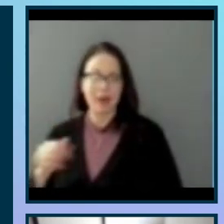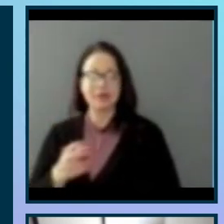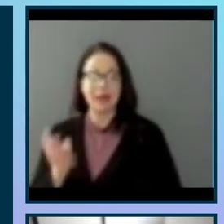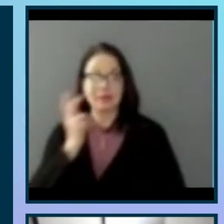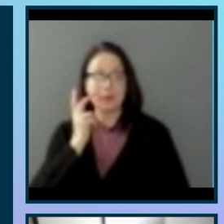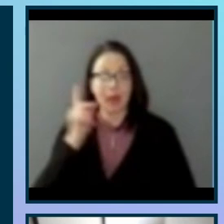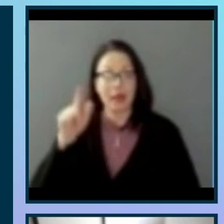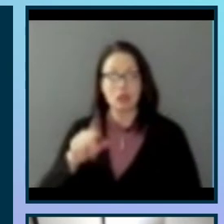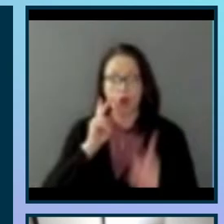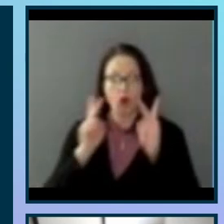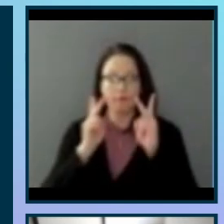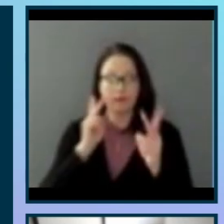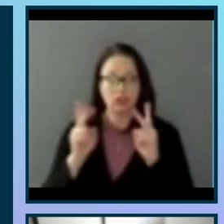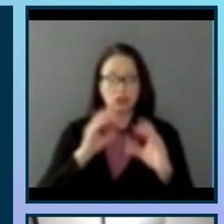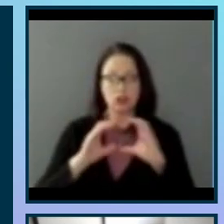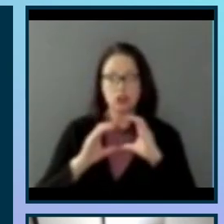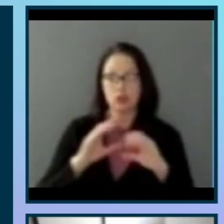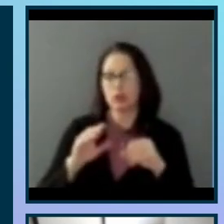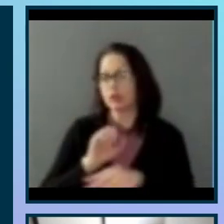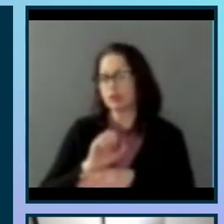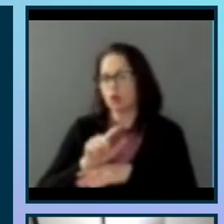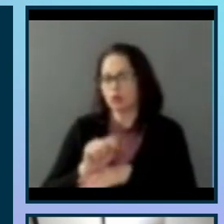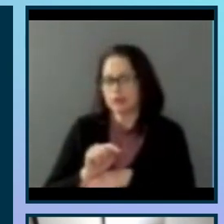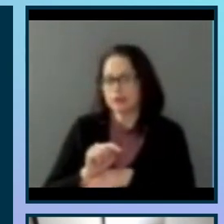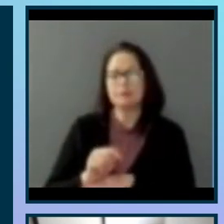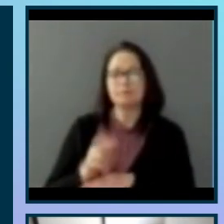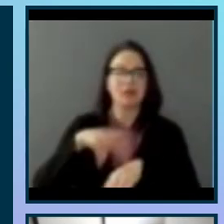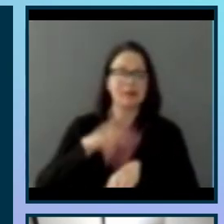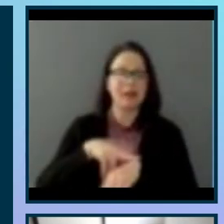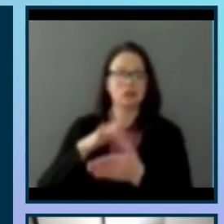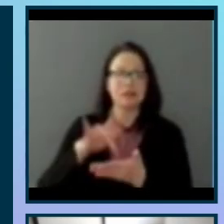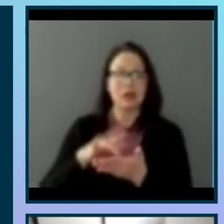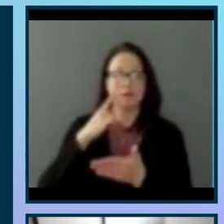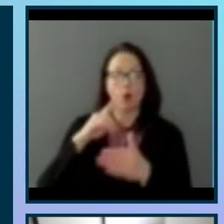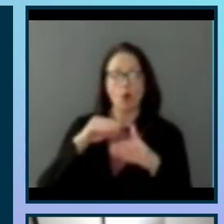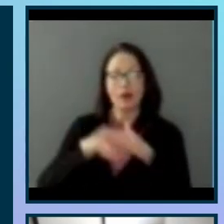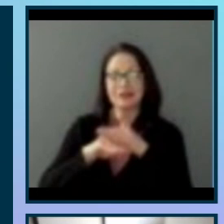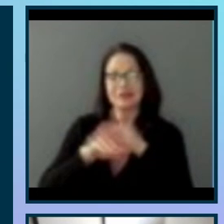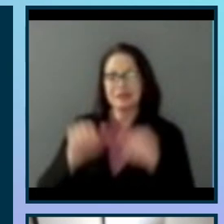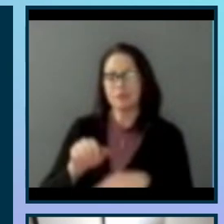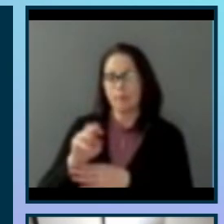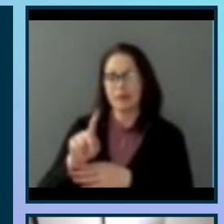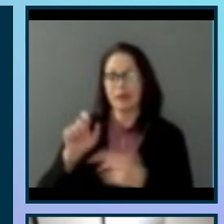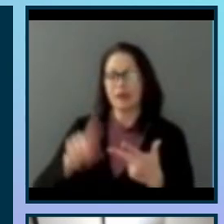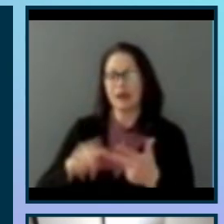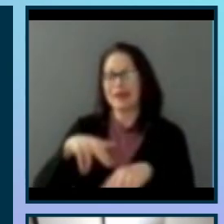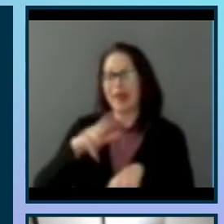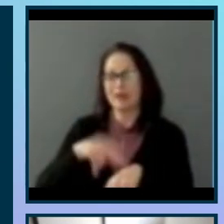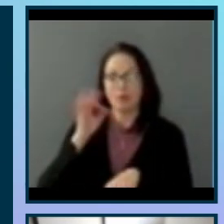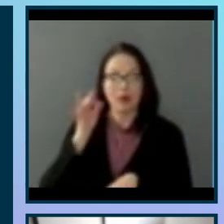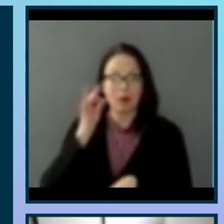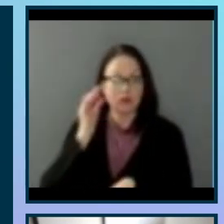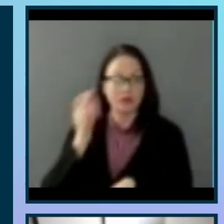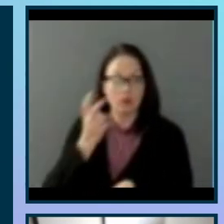them working on this project. The National Center for Accessible Media, the National Center for of the Blind, NYU Tandon